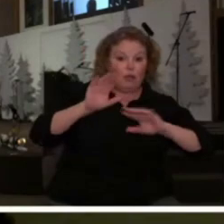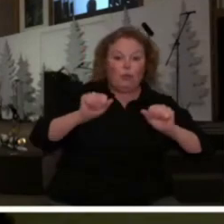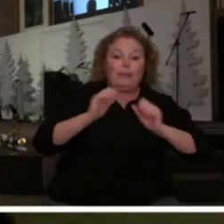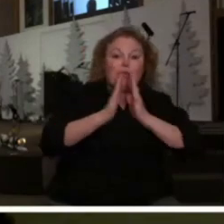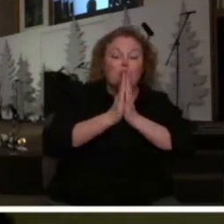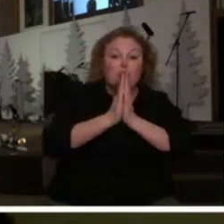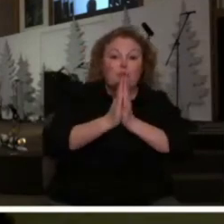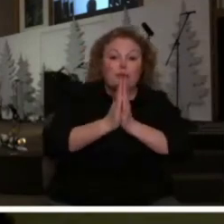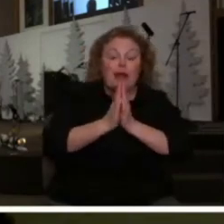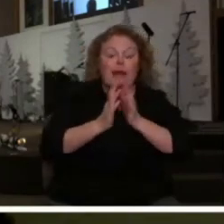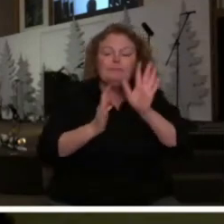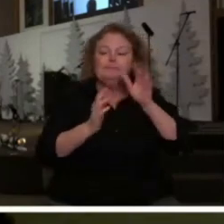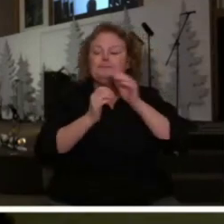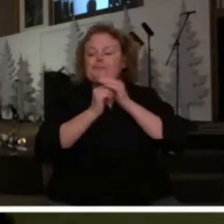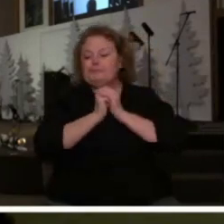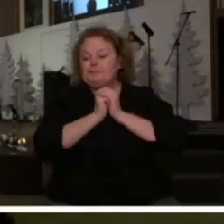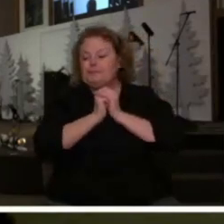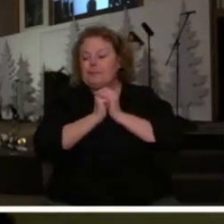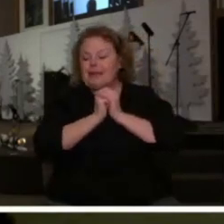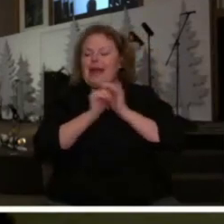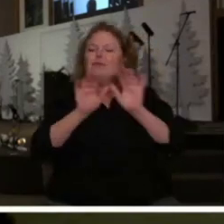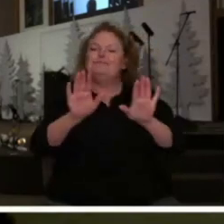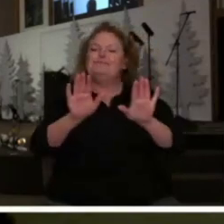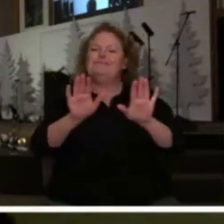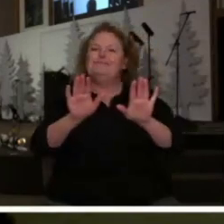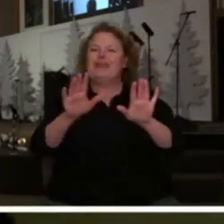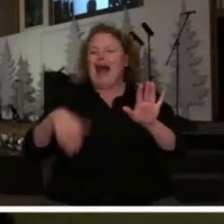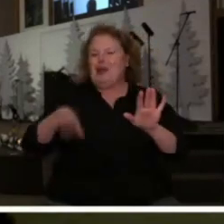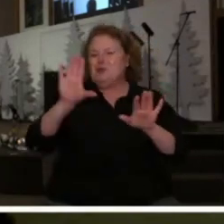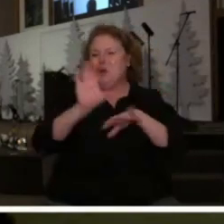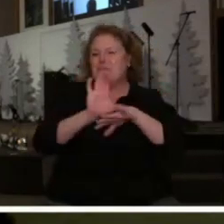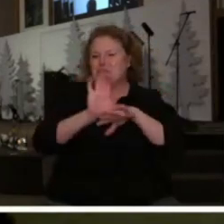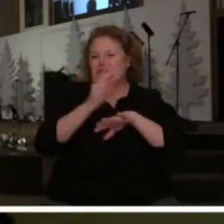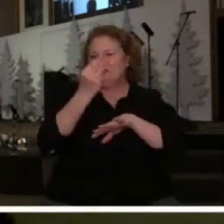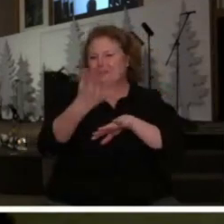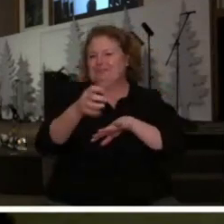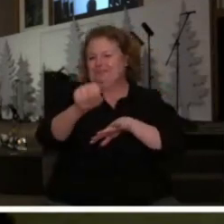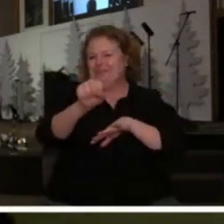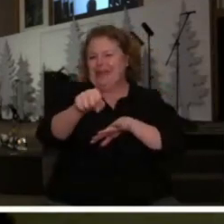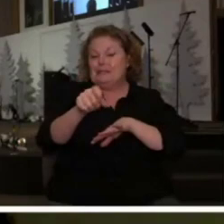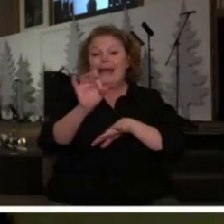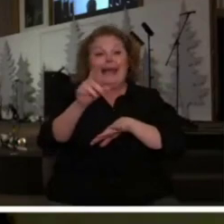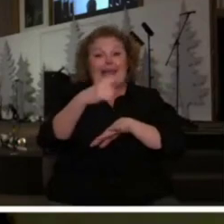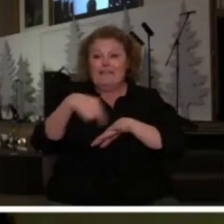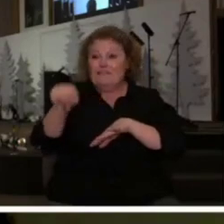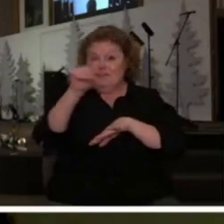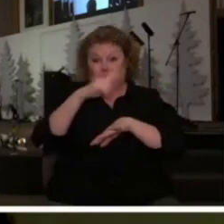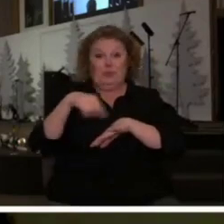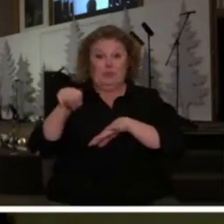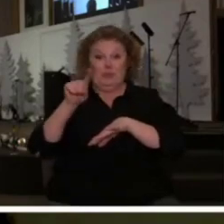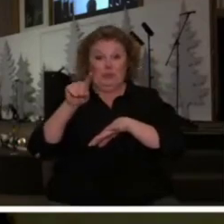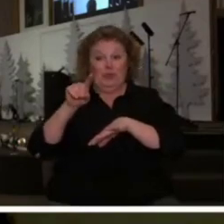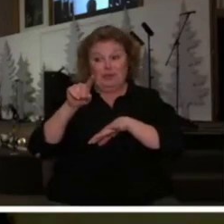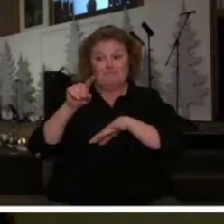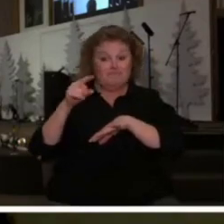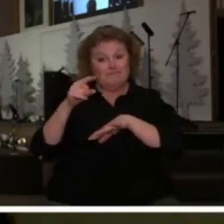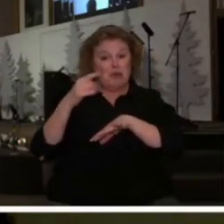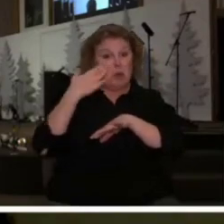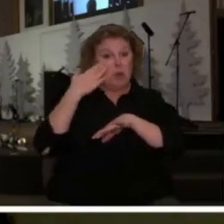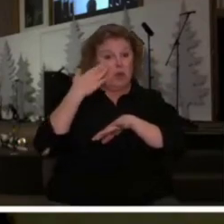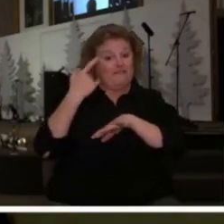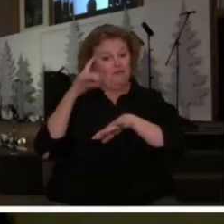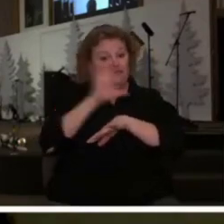So when we look at this, and I recognize again, I've said I grew up in the church, and those of us that have, many of you are like me, we have a Christian ease. We